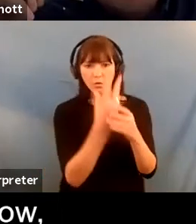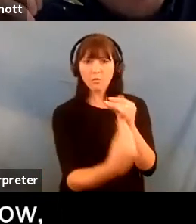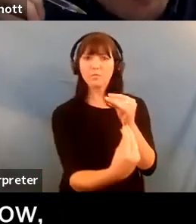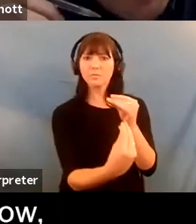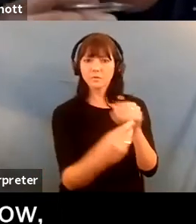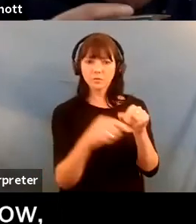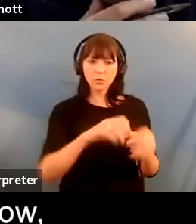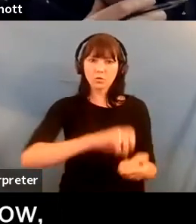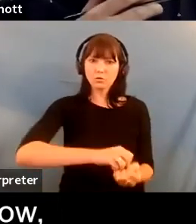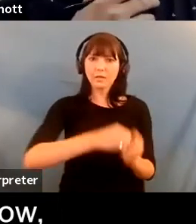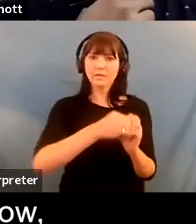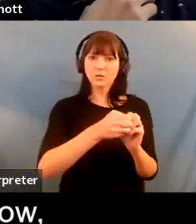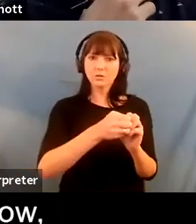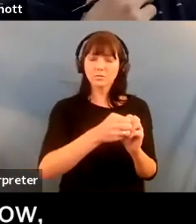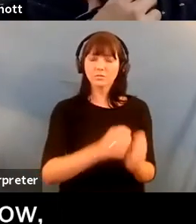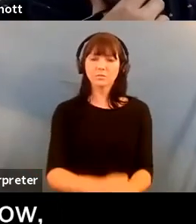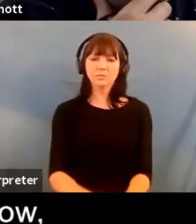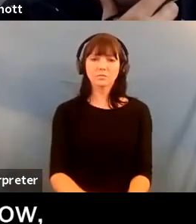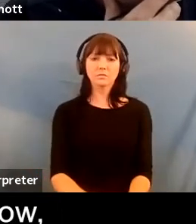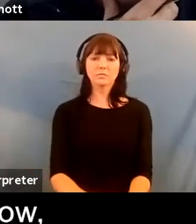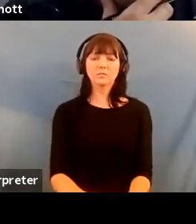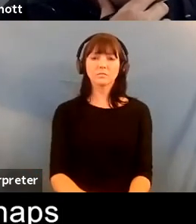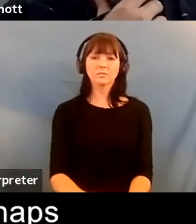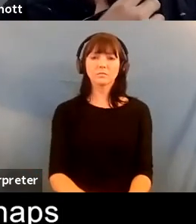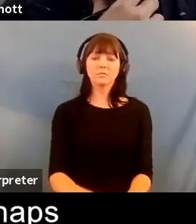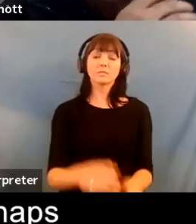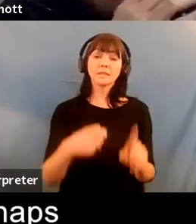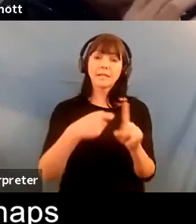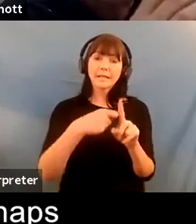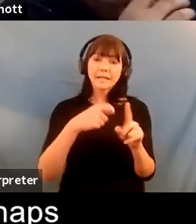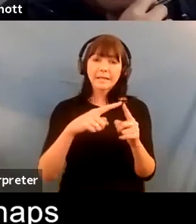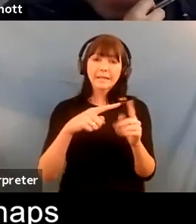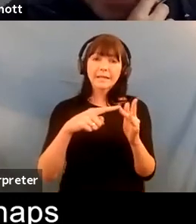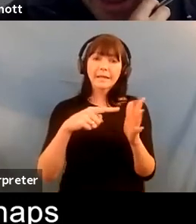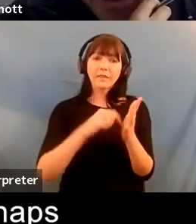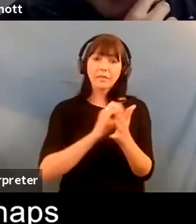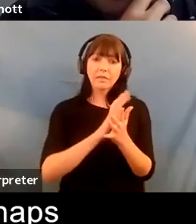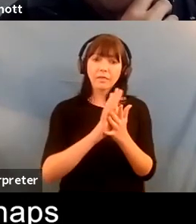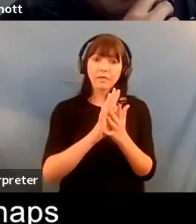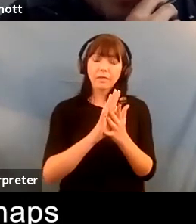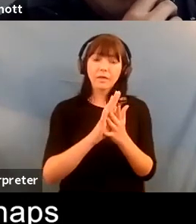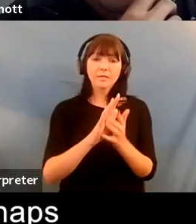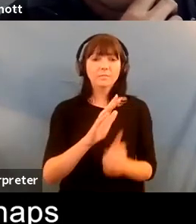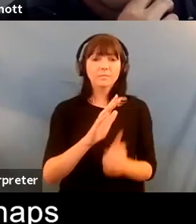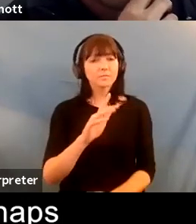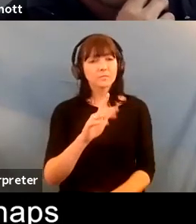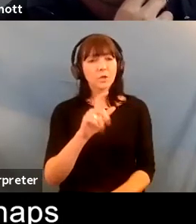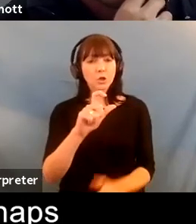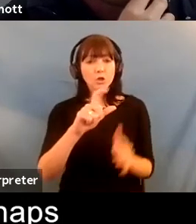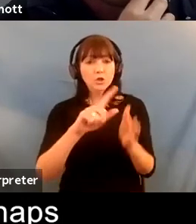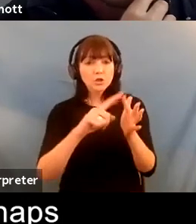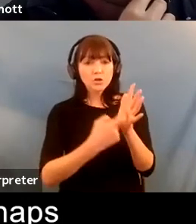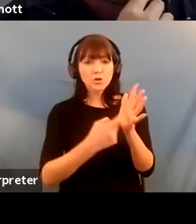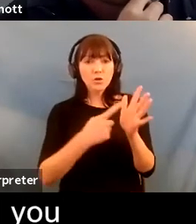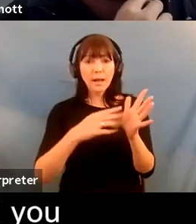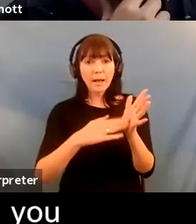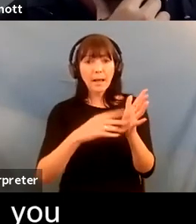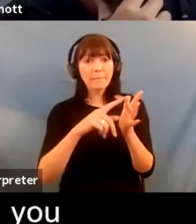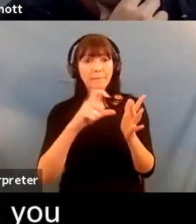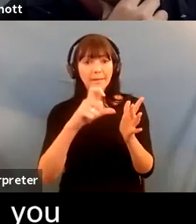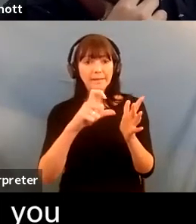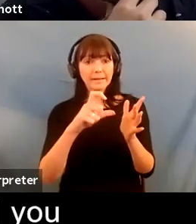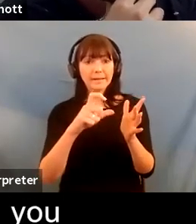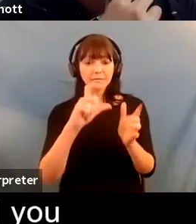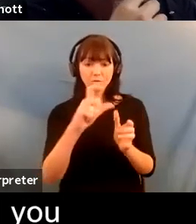um keith how how about you i'm aware sort of you you know ceramics is perhaps that world that you enter into in the ceramic